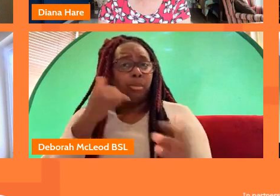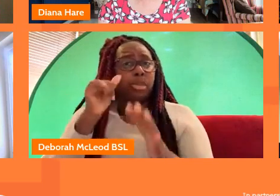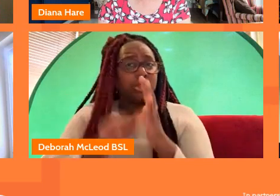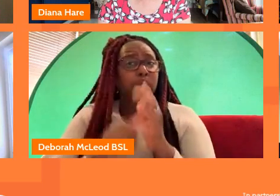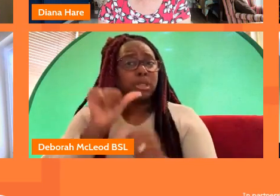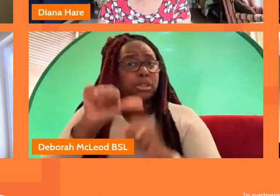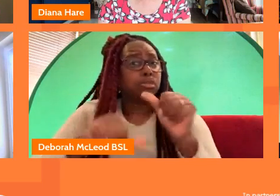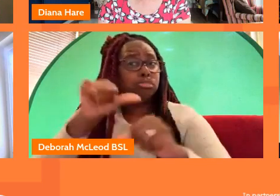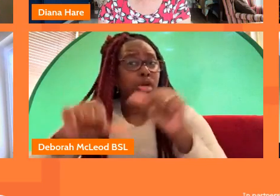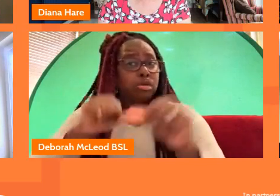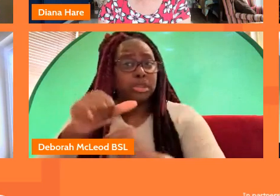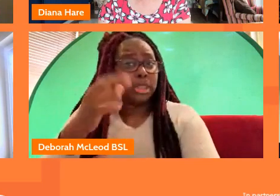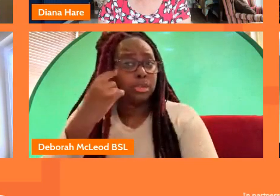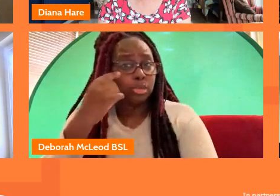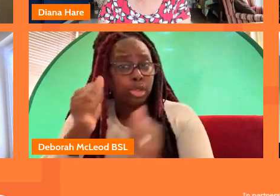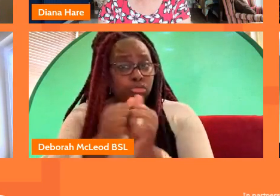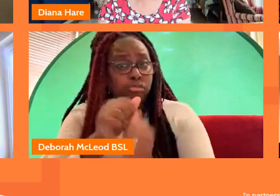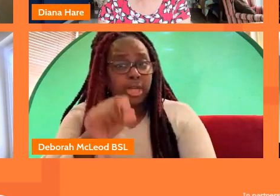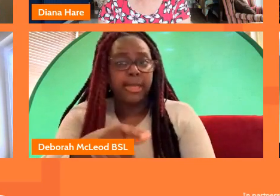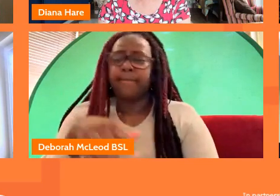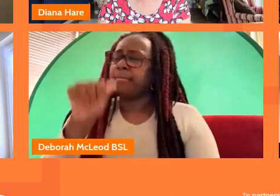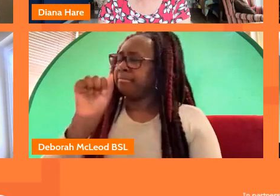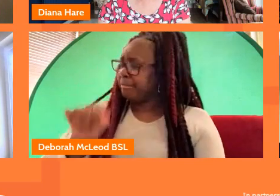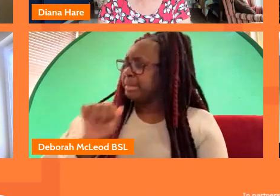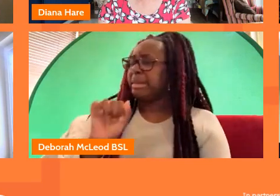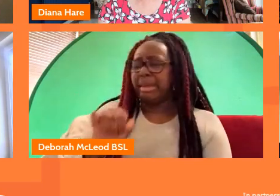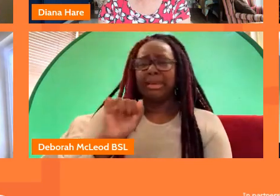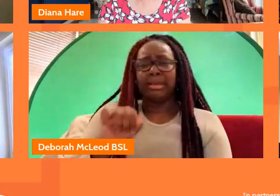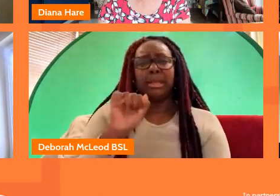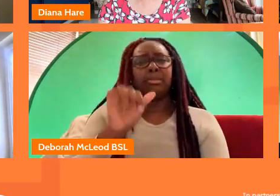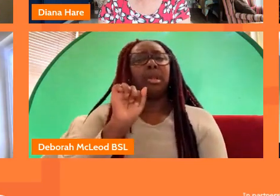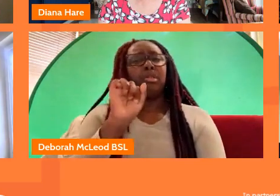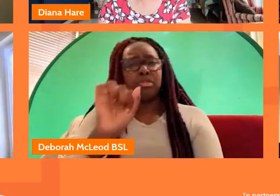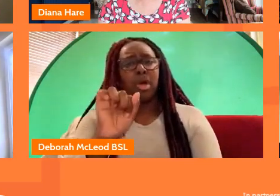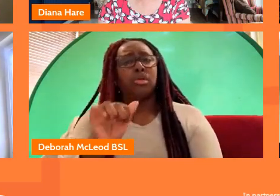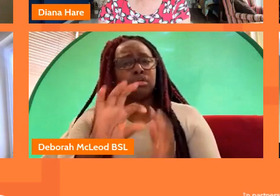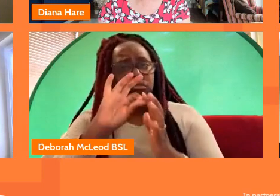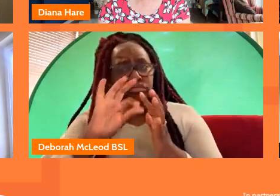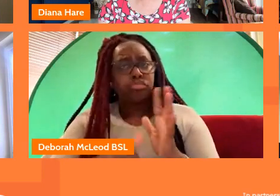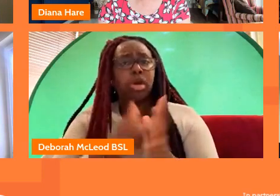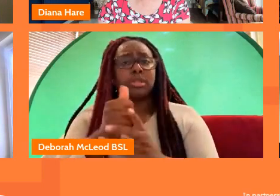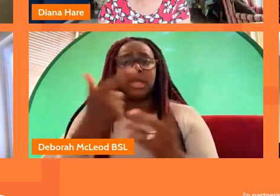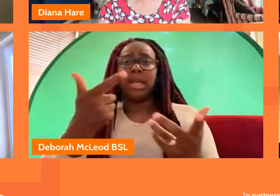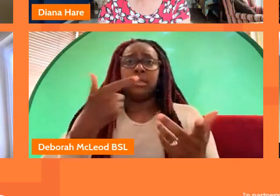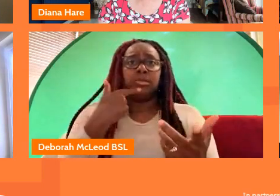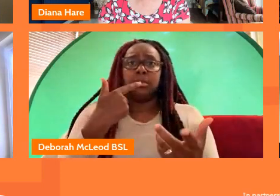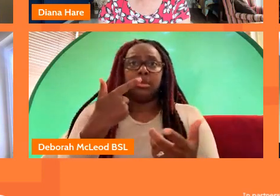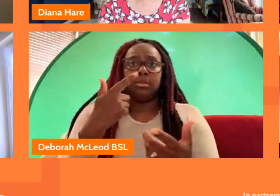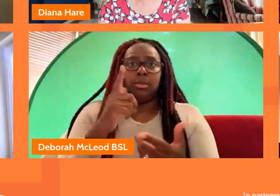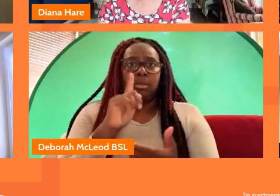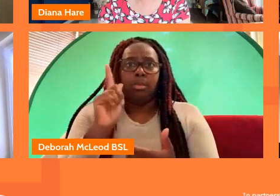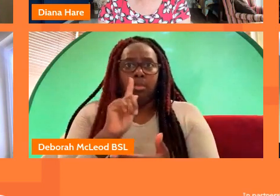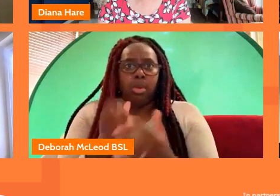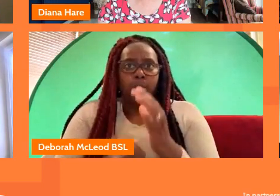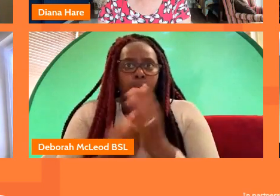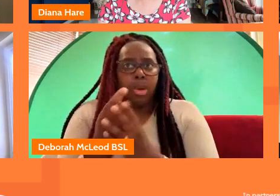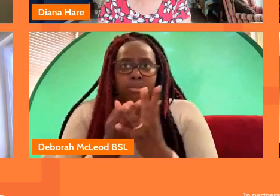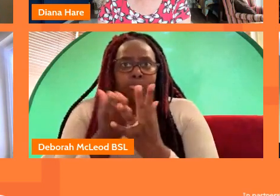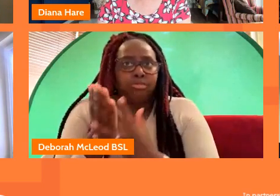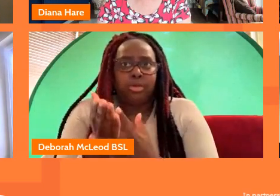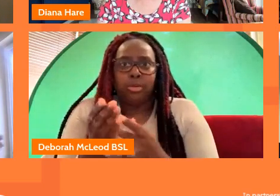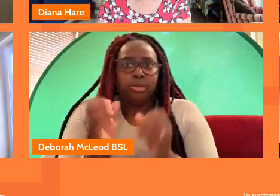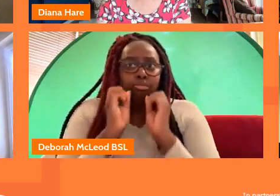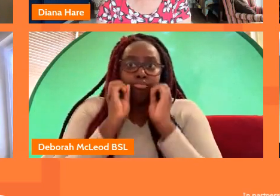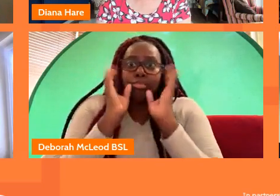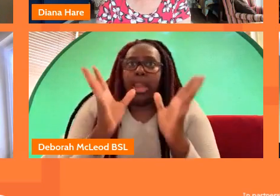process absolutely i mean i think the wonderful thing about those kind of schemes is you're right you can't predict what's going to come through and that's what's brilliant you know